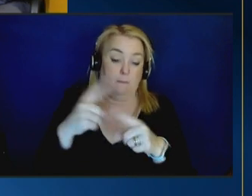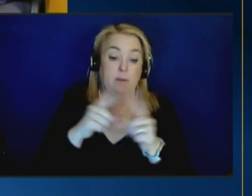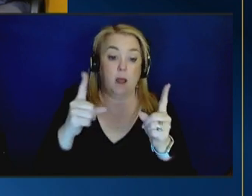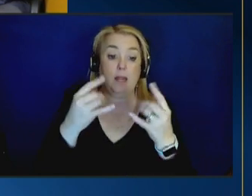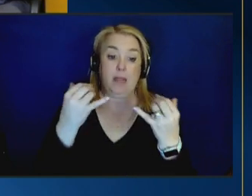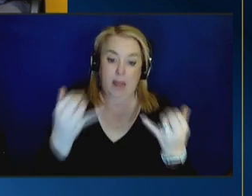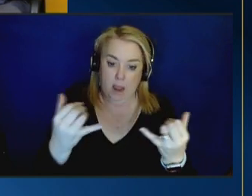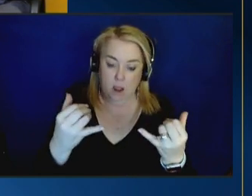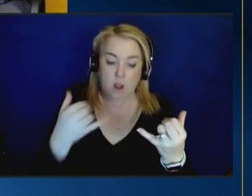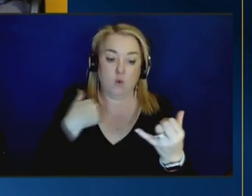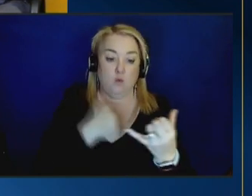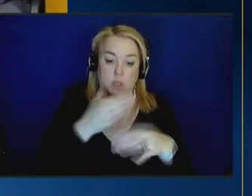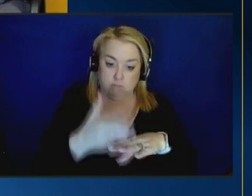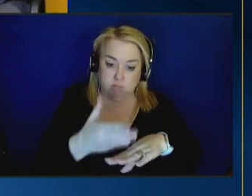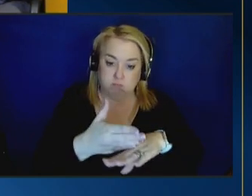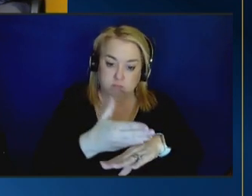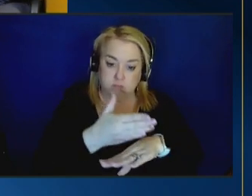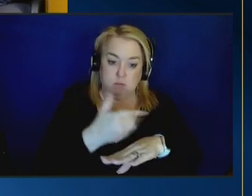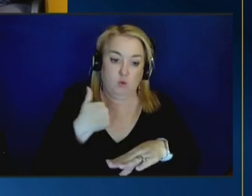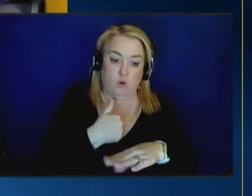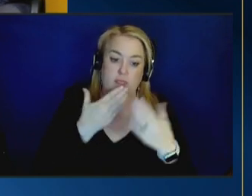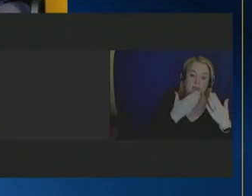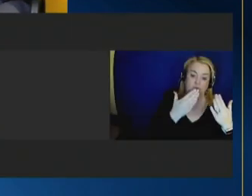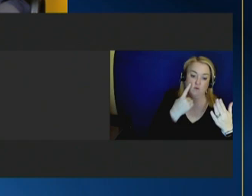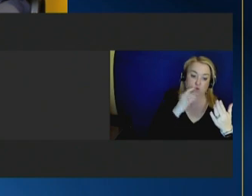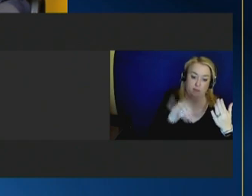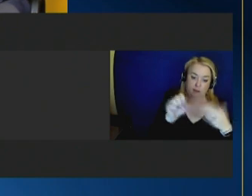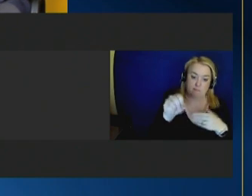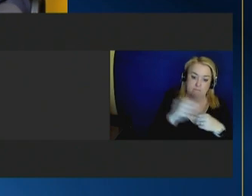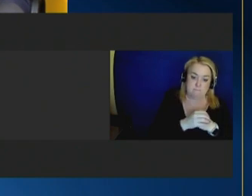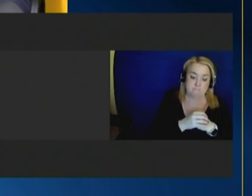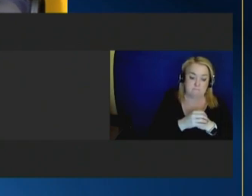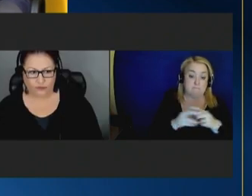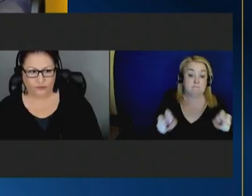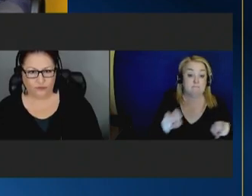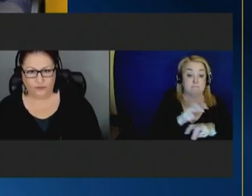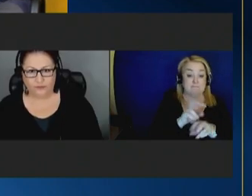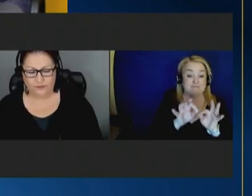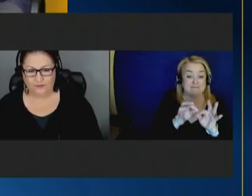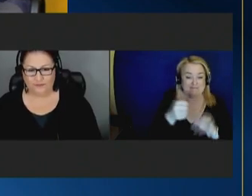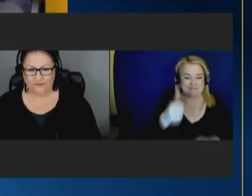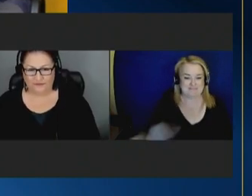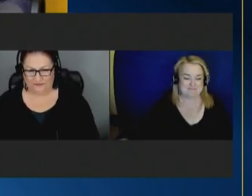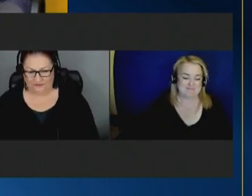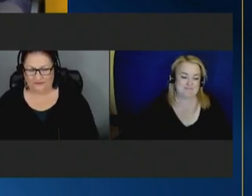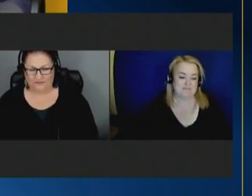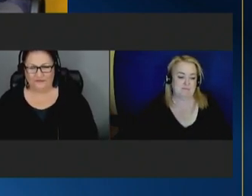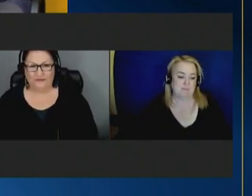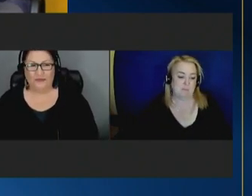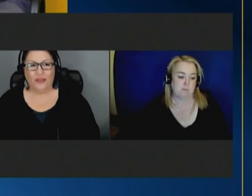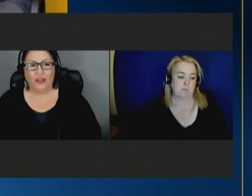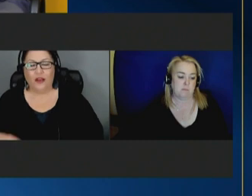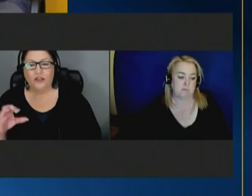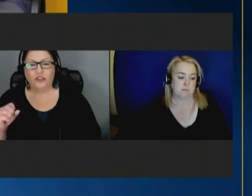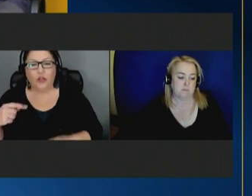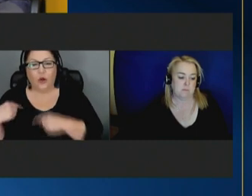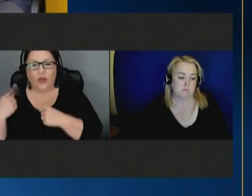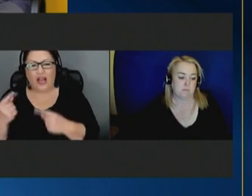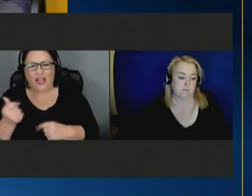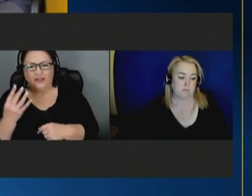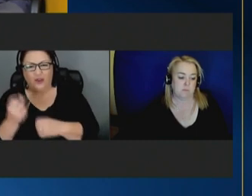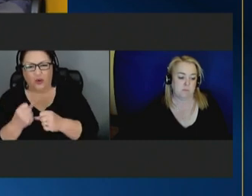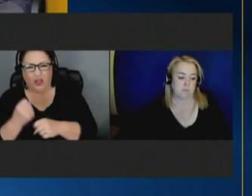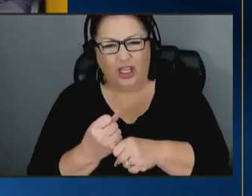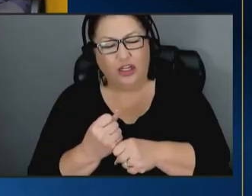and i'm thankful for that and our team has leaned into it thank you so over the last couple of years there